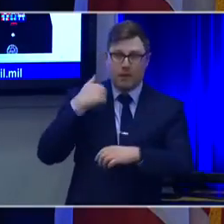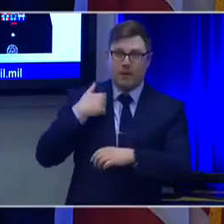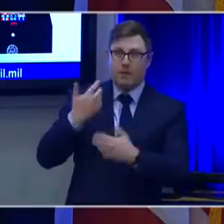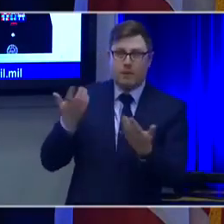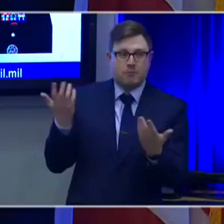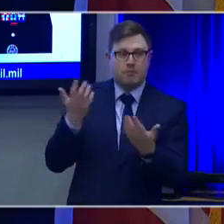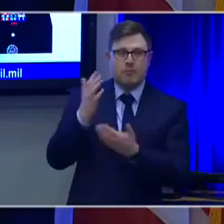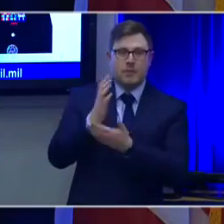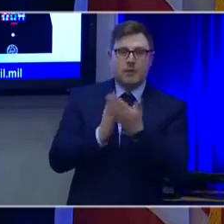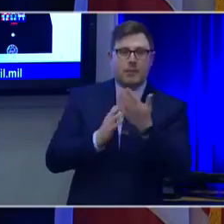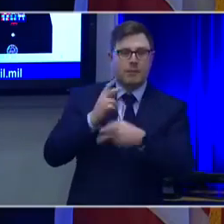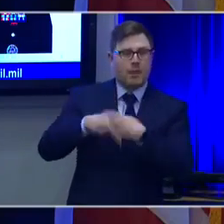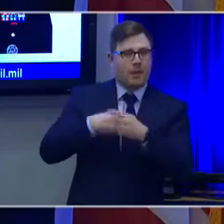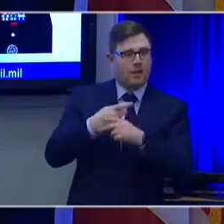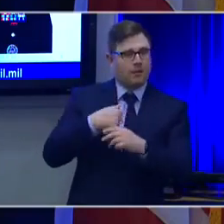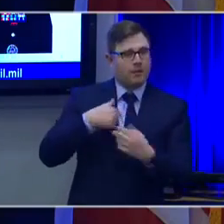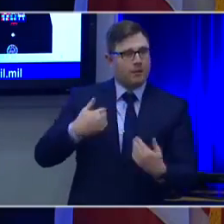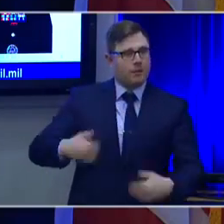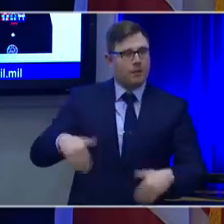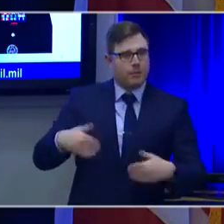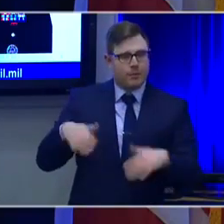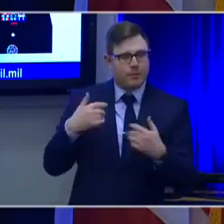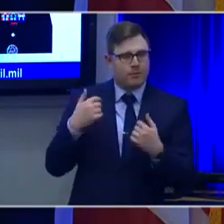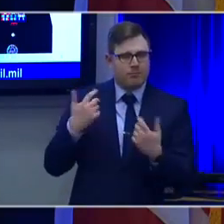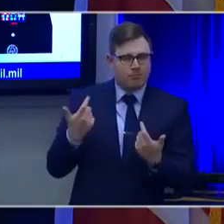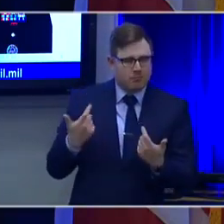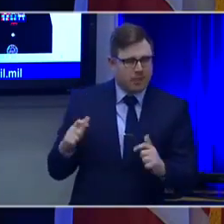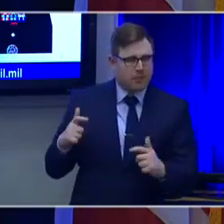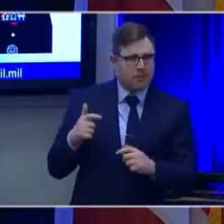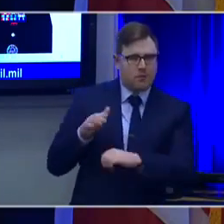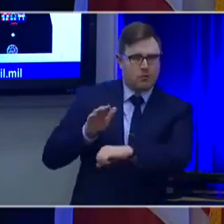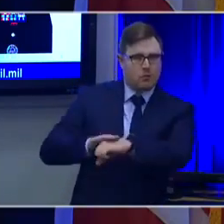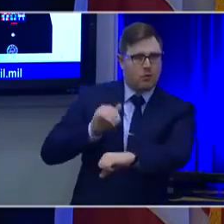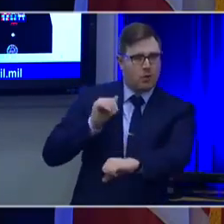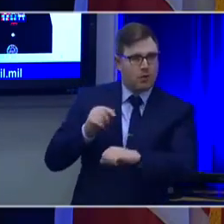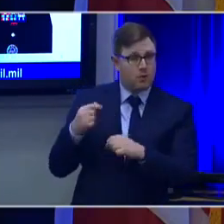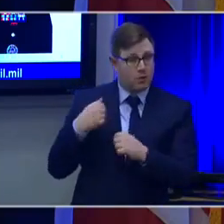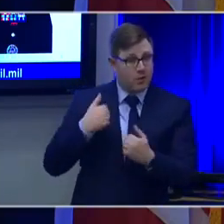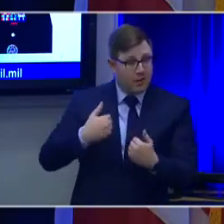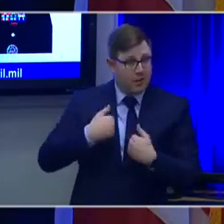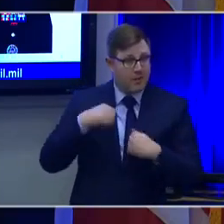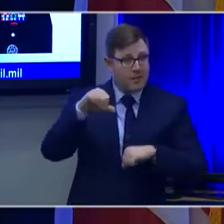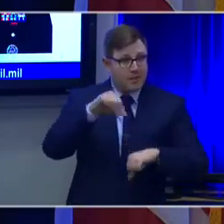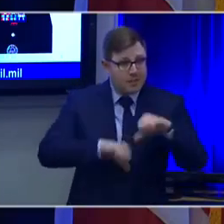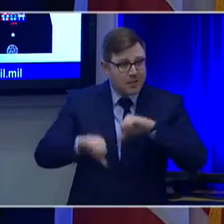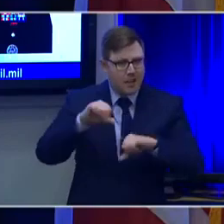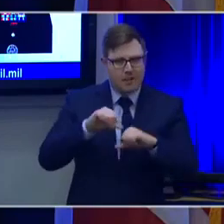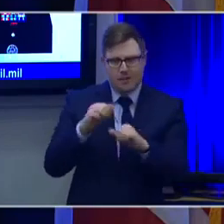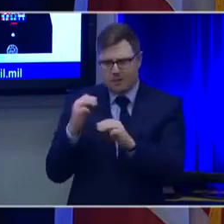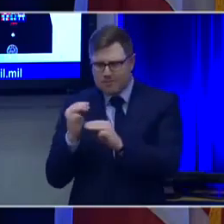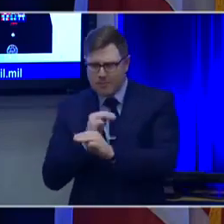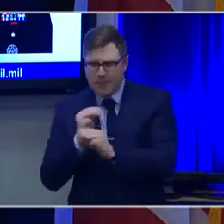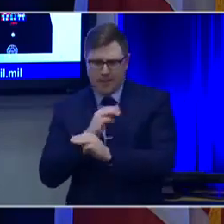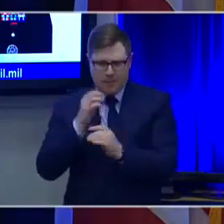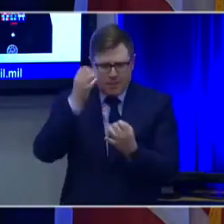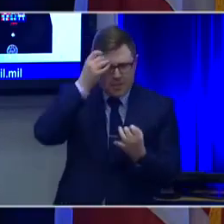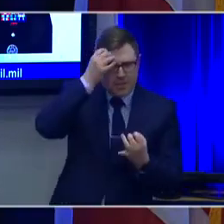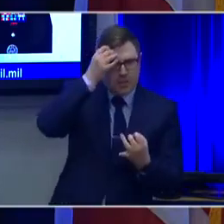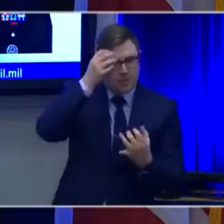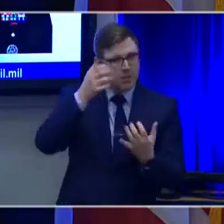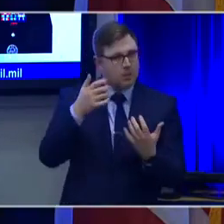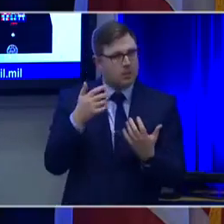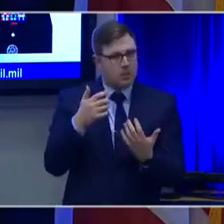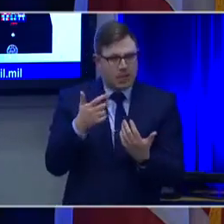to combine technology and science and develop amazing outcomes. That's more than a job.